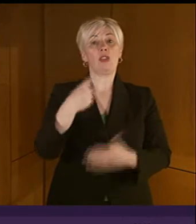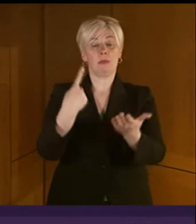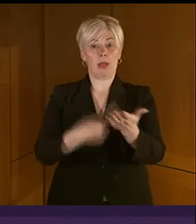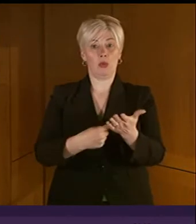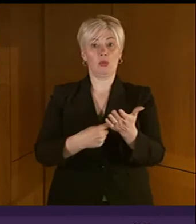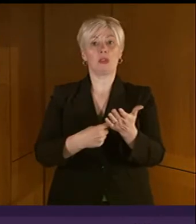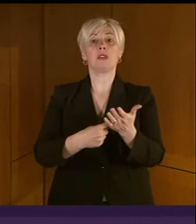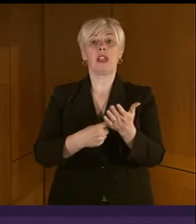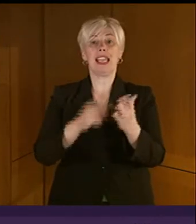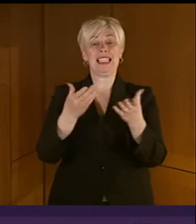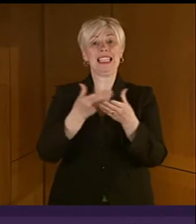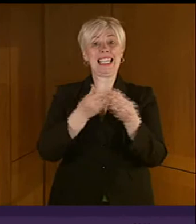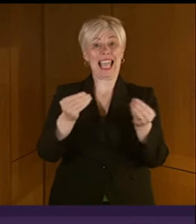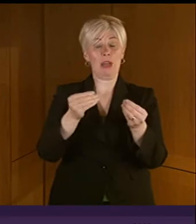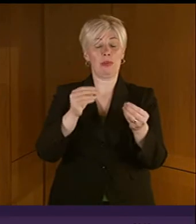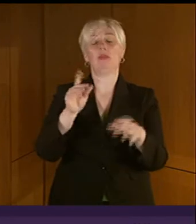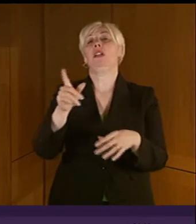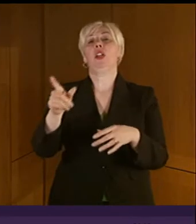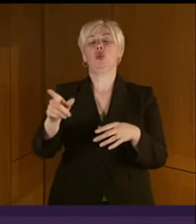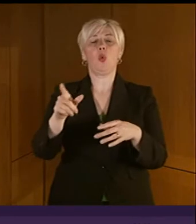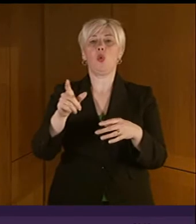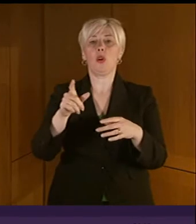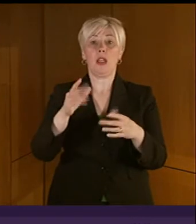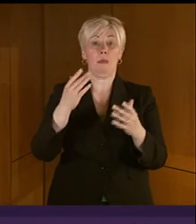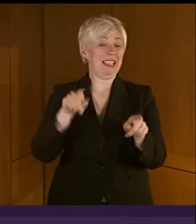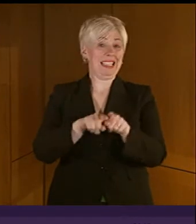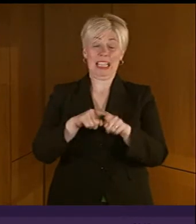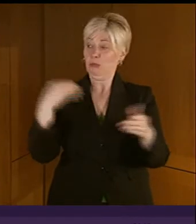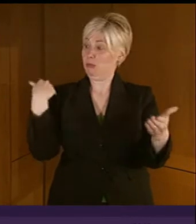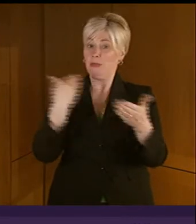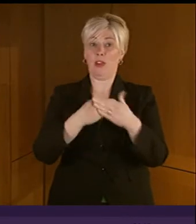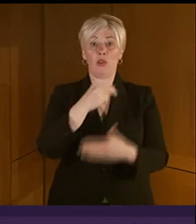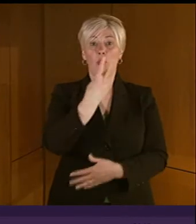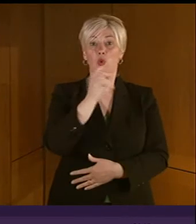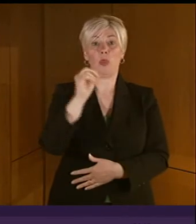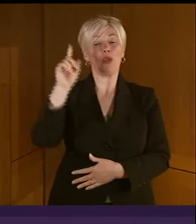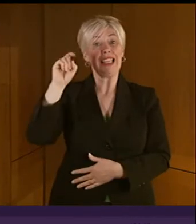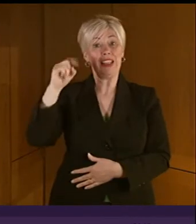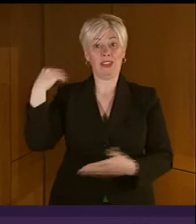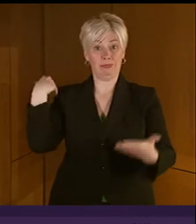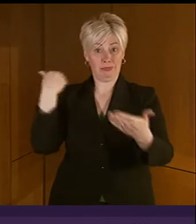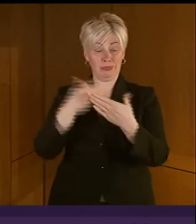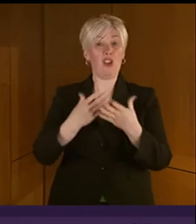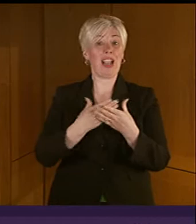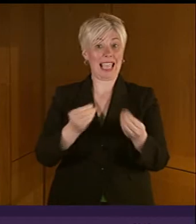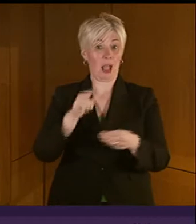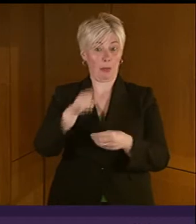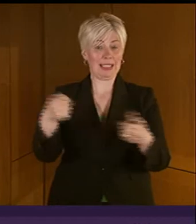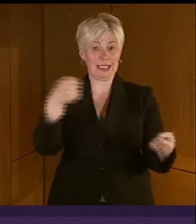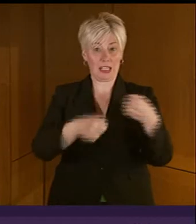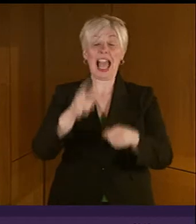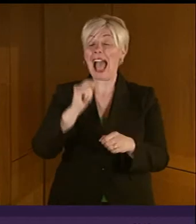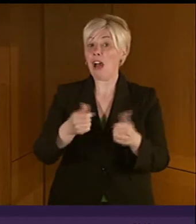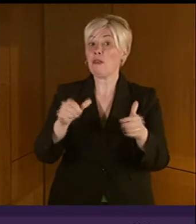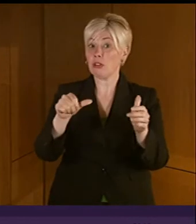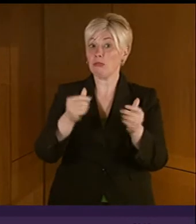,000, the price of which has remained unchanged since 2011. There is a solution in place. It is not affected